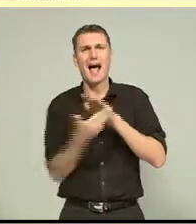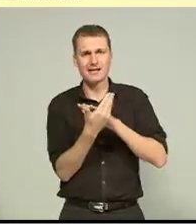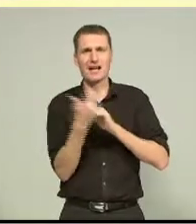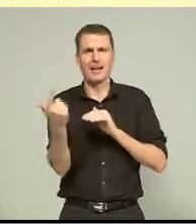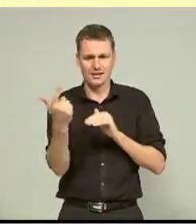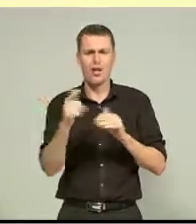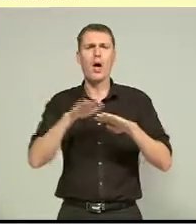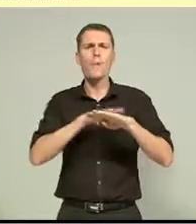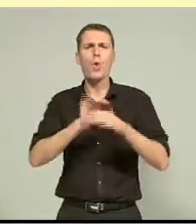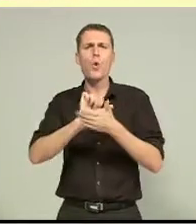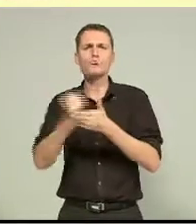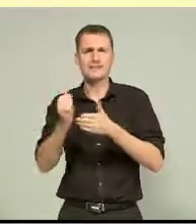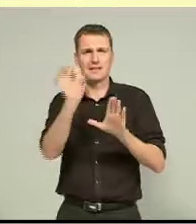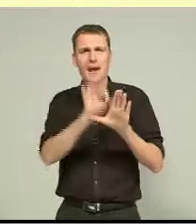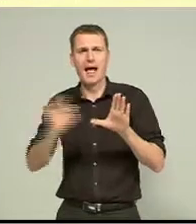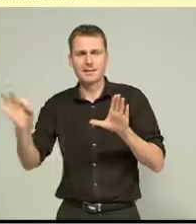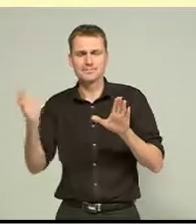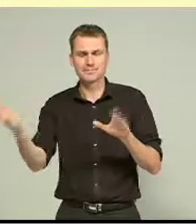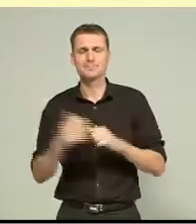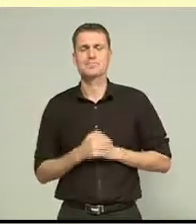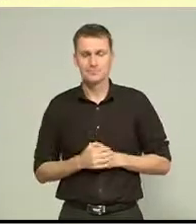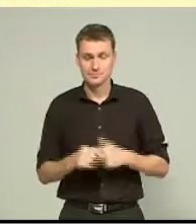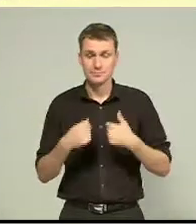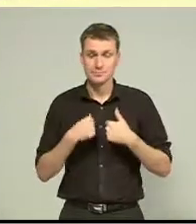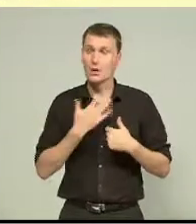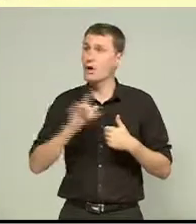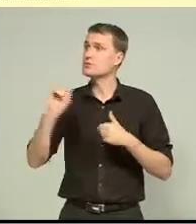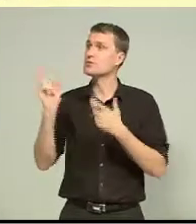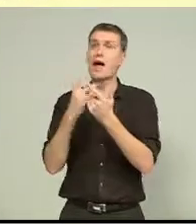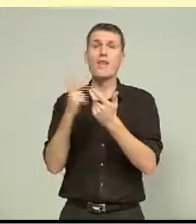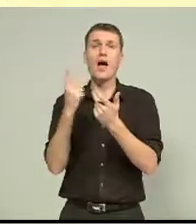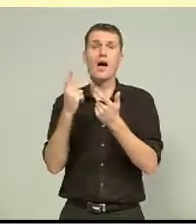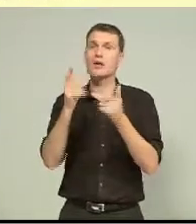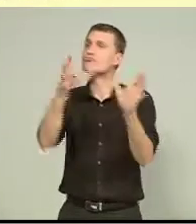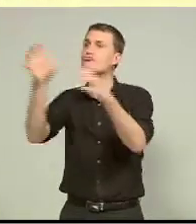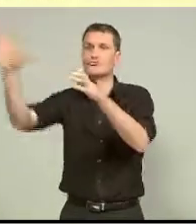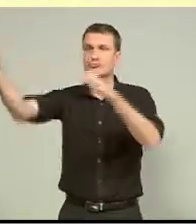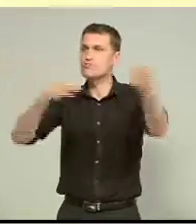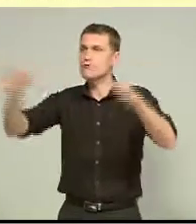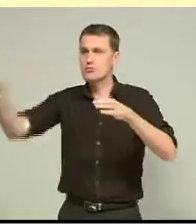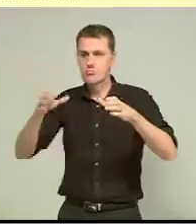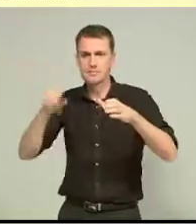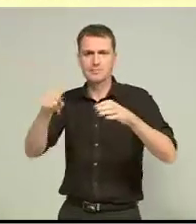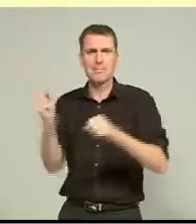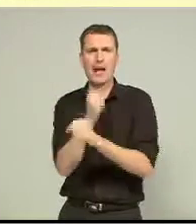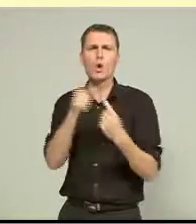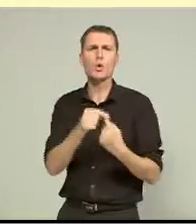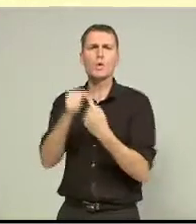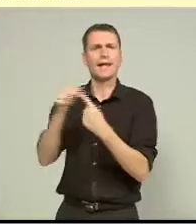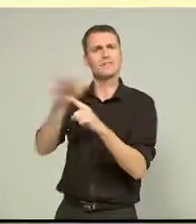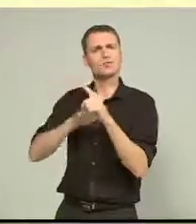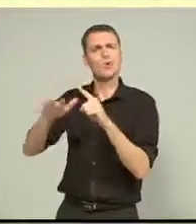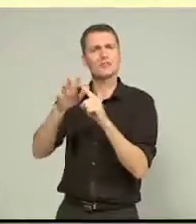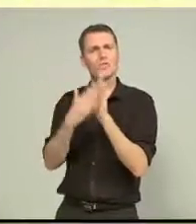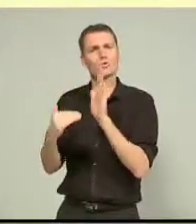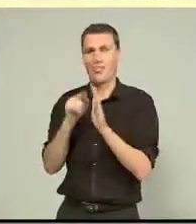opportunities, though, to bring others in here and to create something quite unique in New Zealand, in fact, is, I think, the most exciting